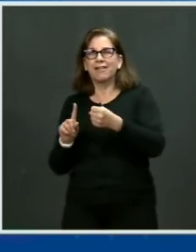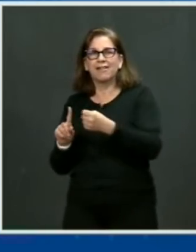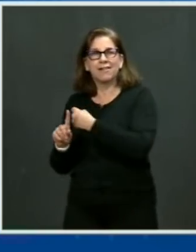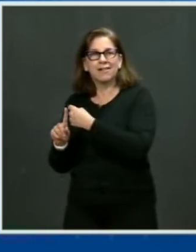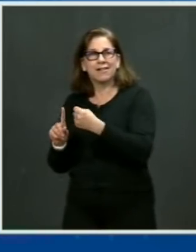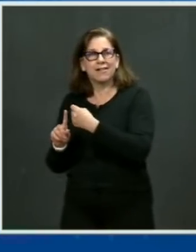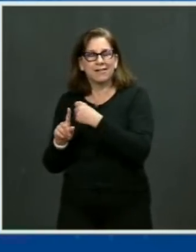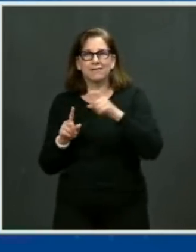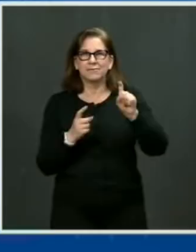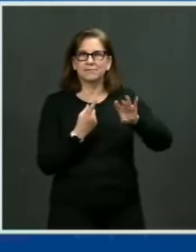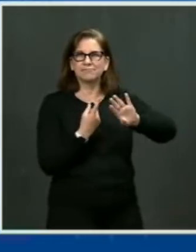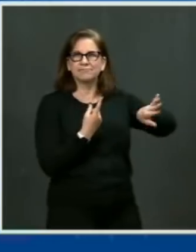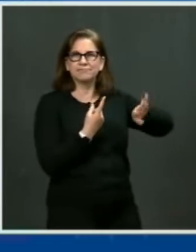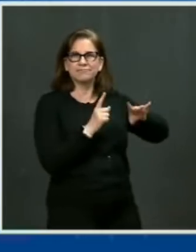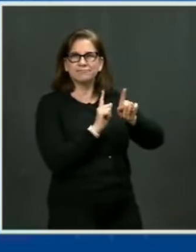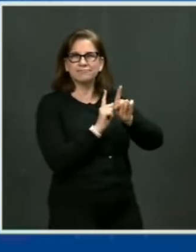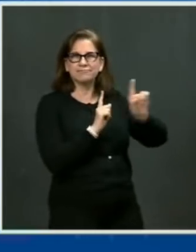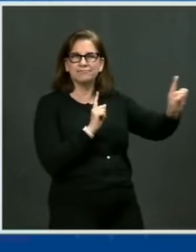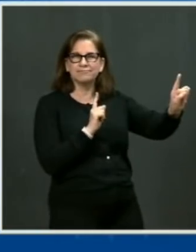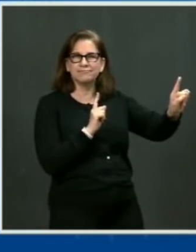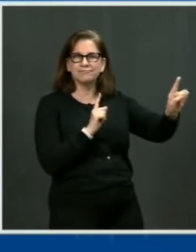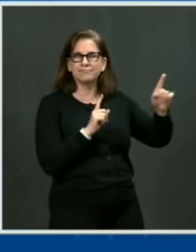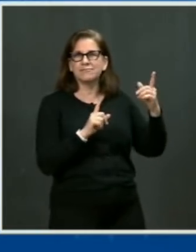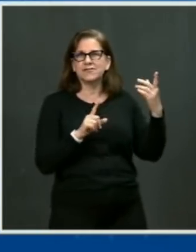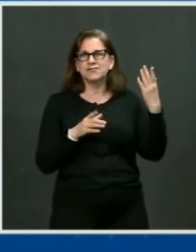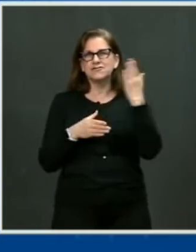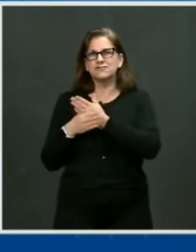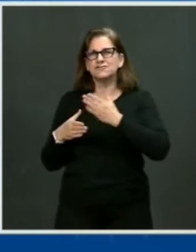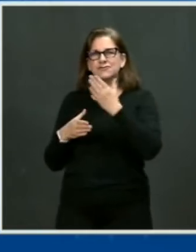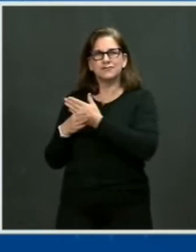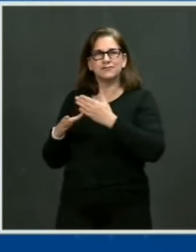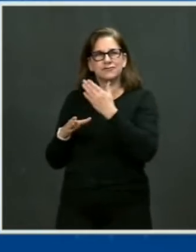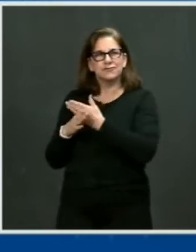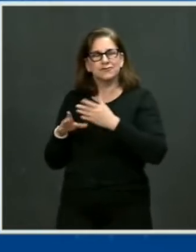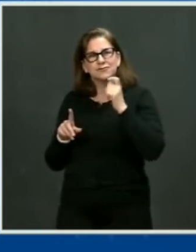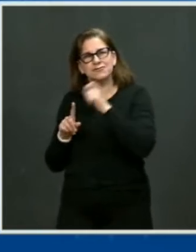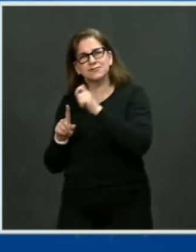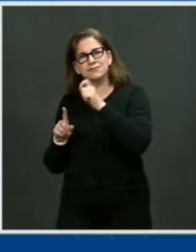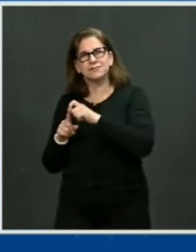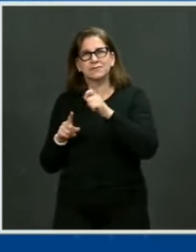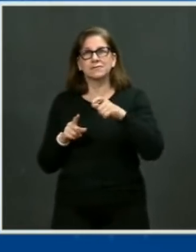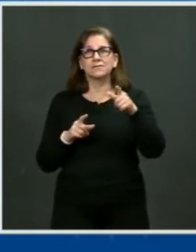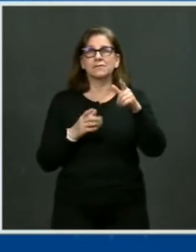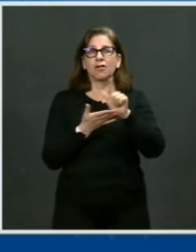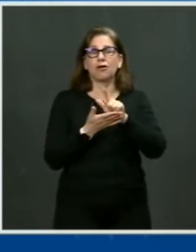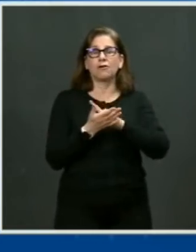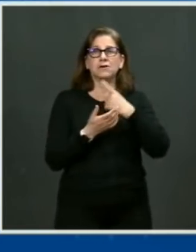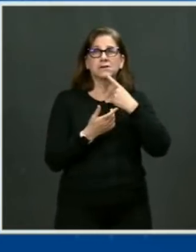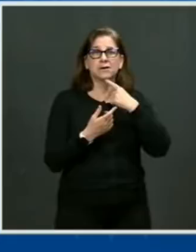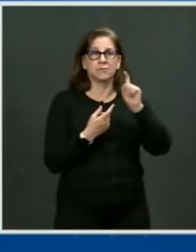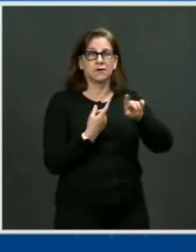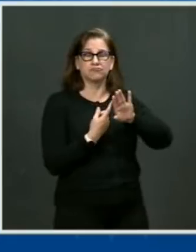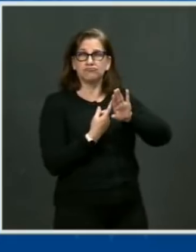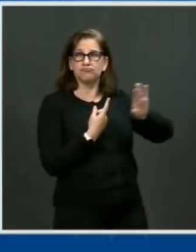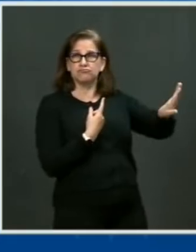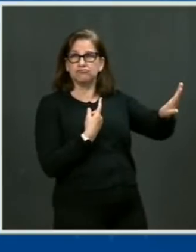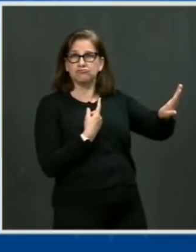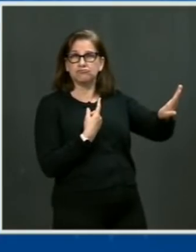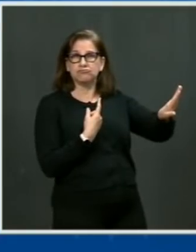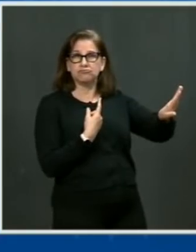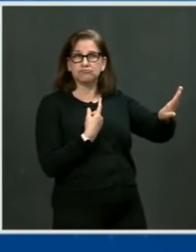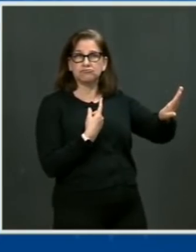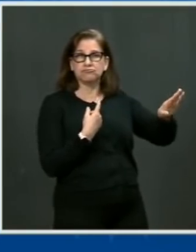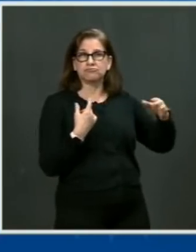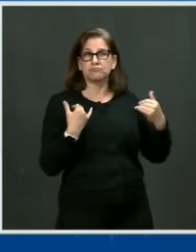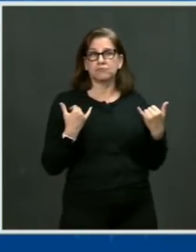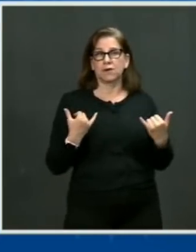of the person he has abused or she has abused, and now the idea that